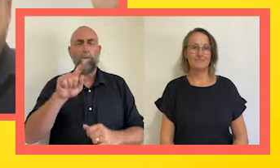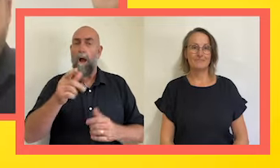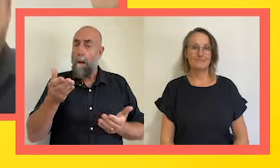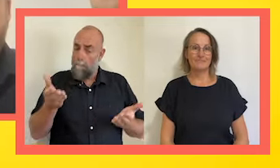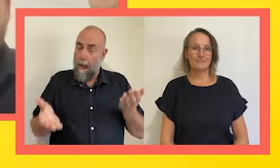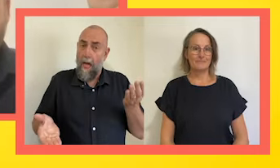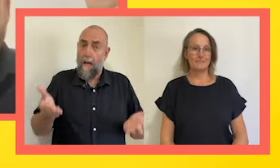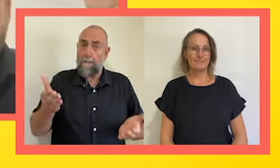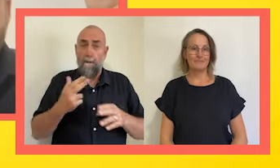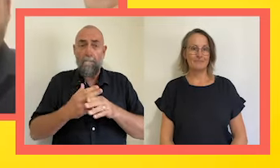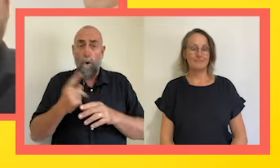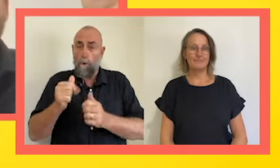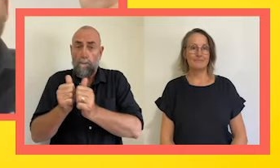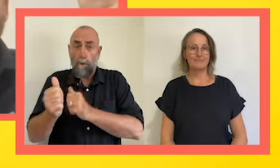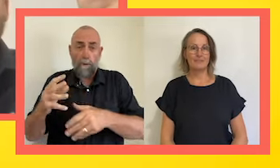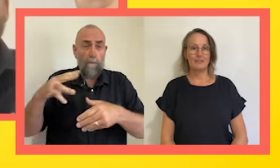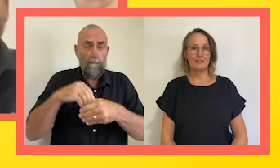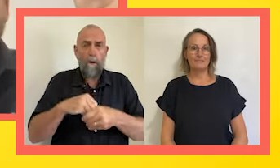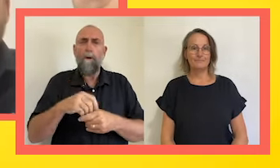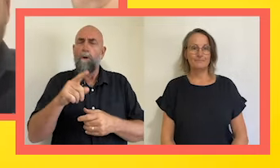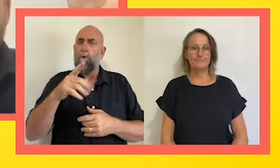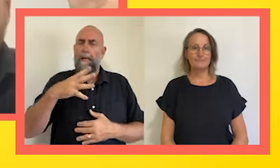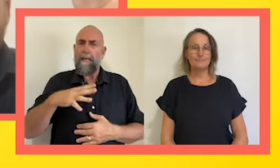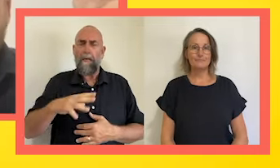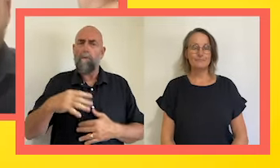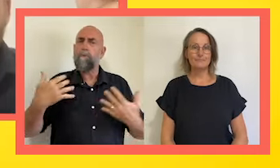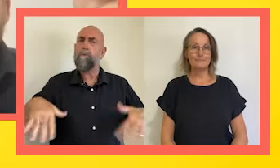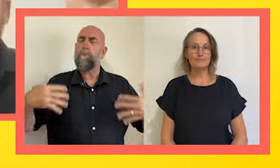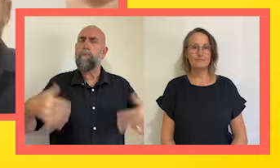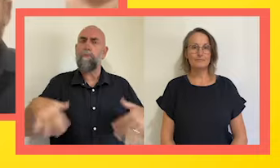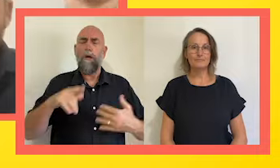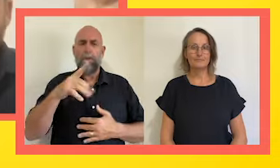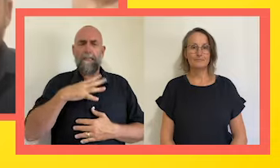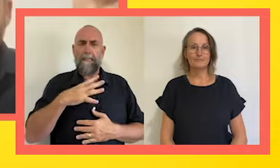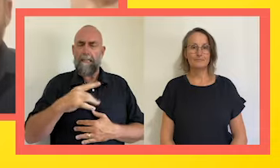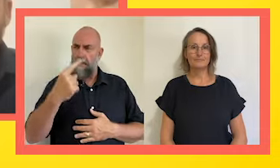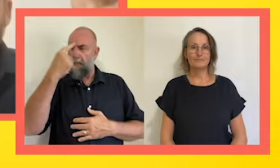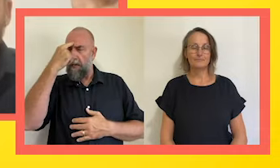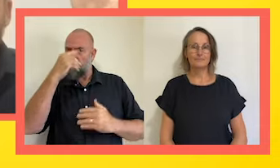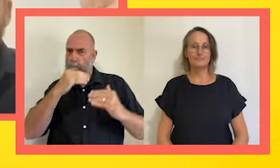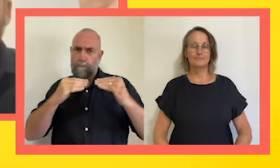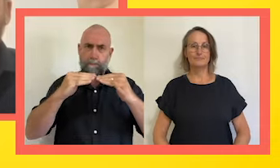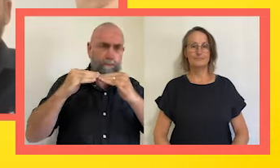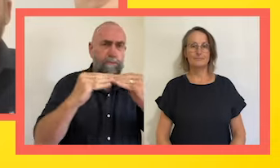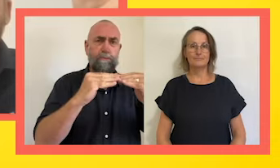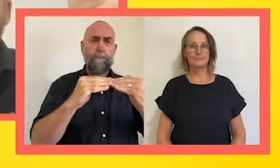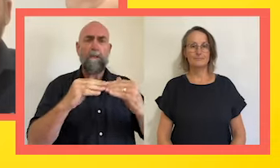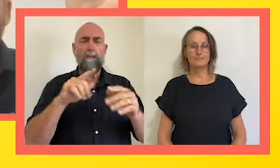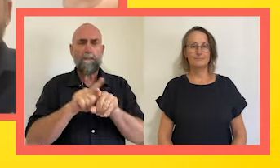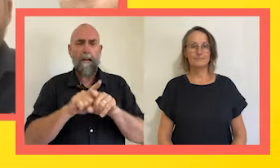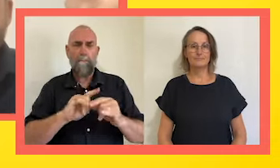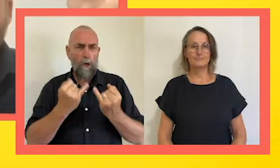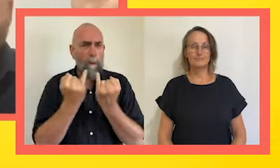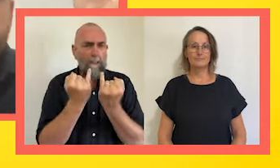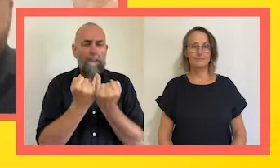for an athlete to be able to get to a space where you are able to be the high level competitive athlete, but also be able